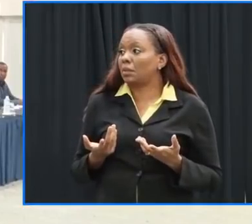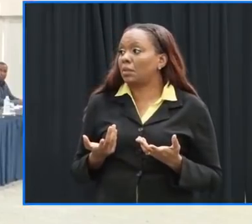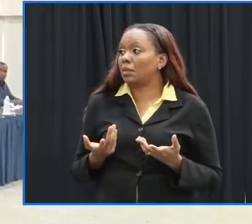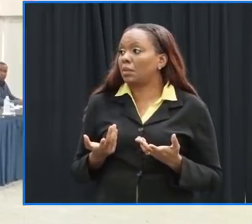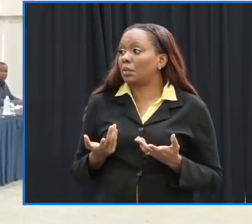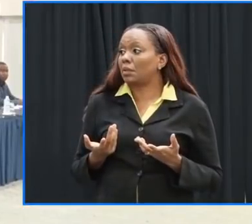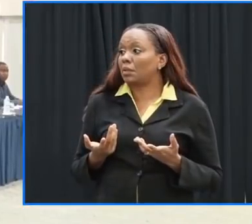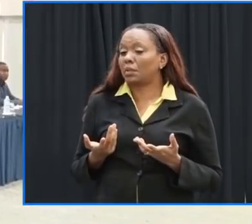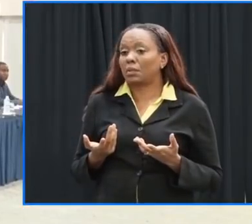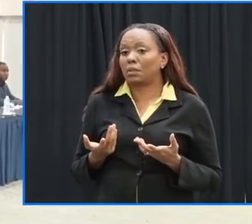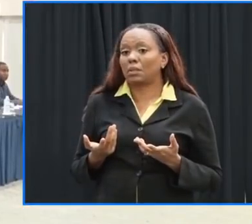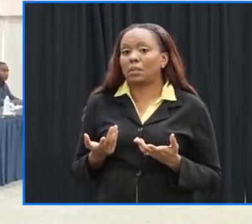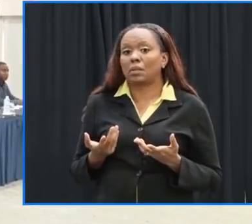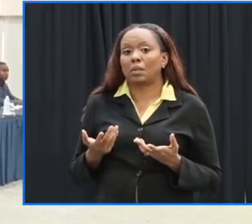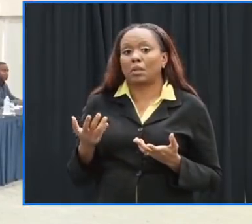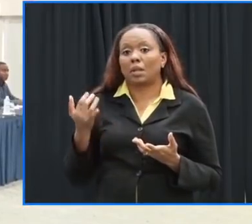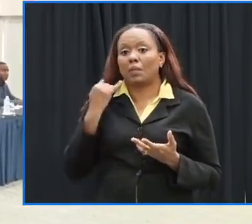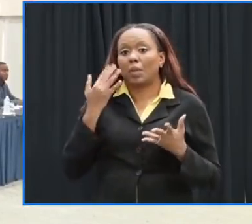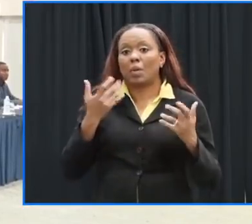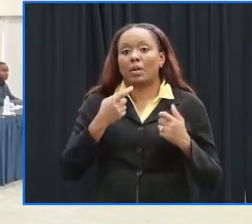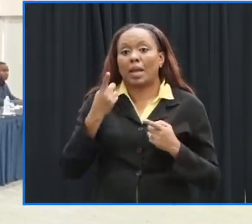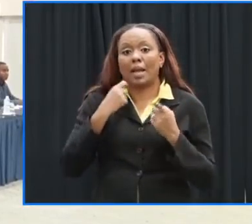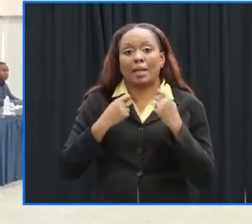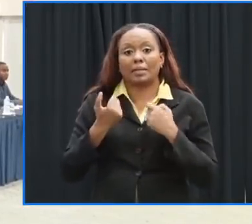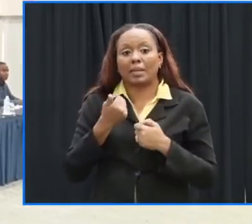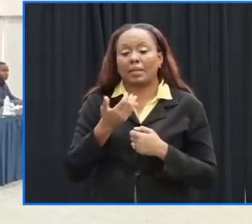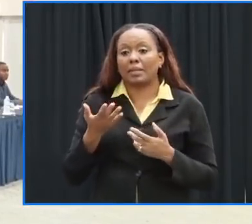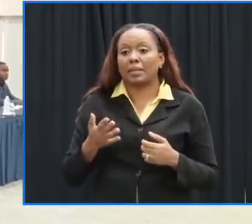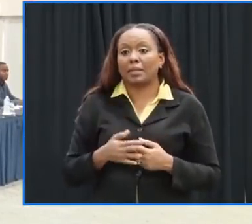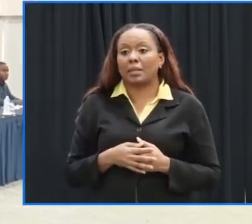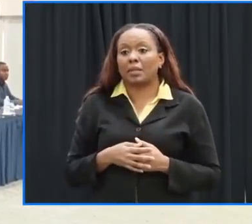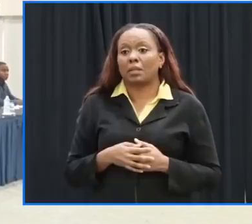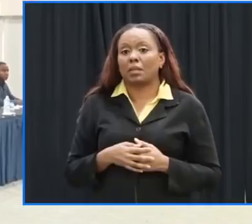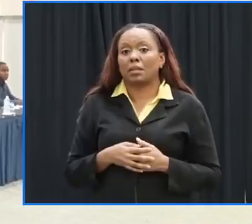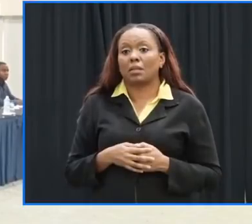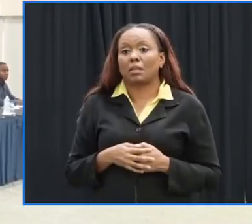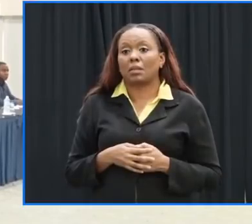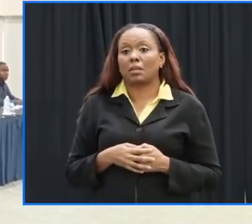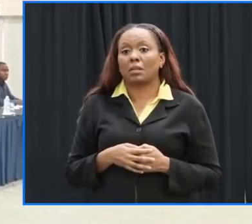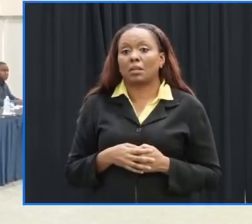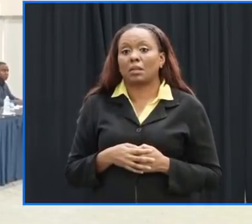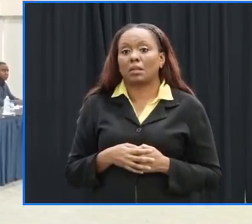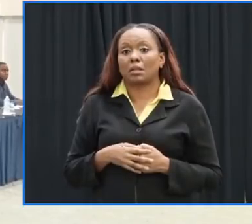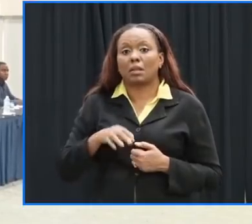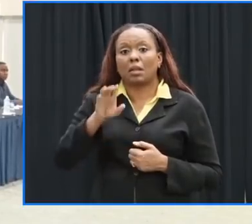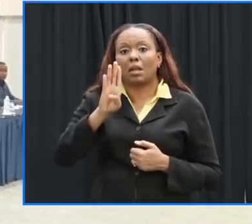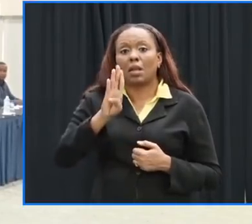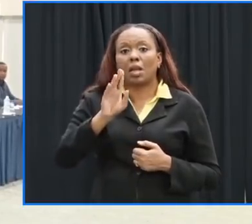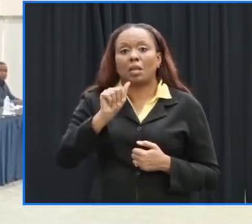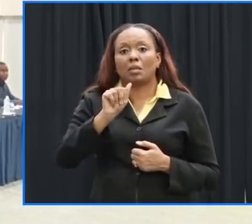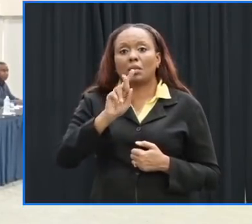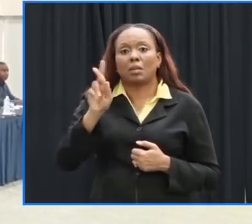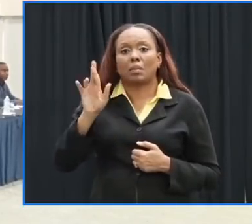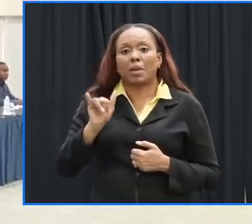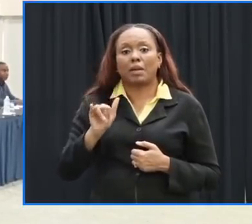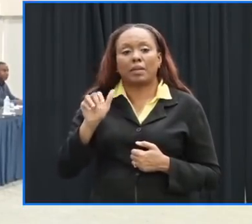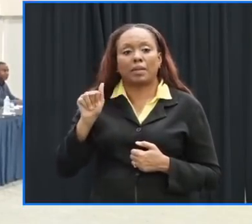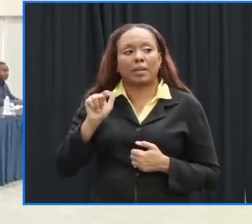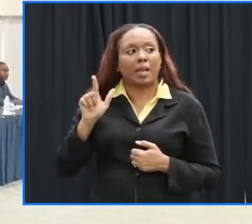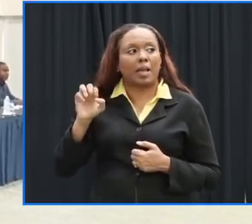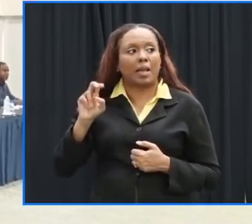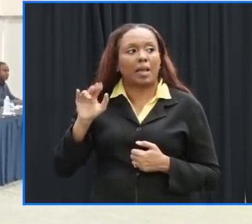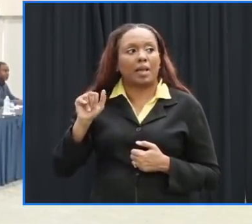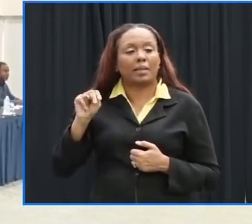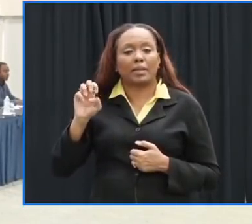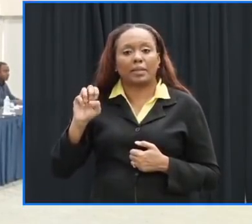of the media to use the microphone in the center of the room and barry allen is first combination news